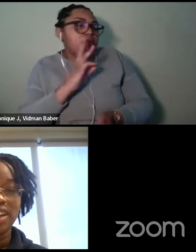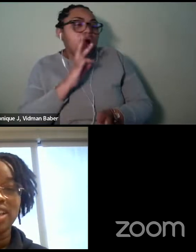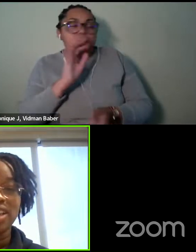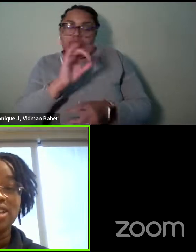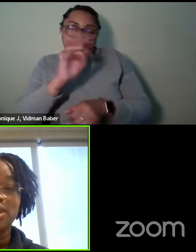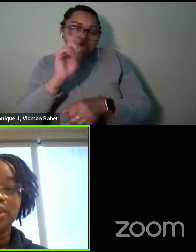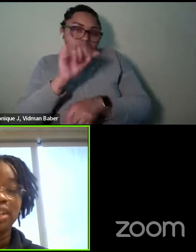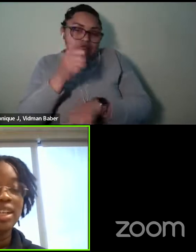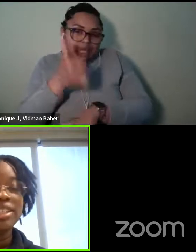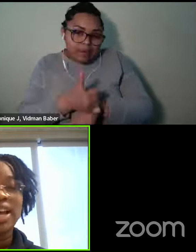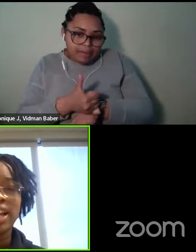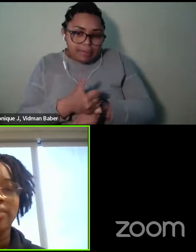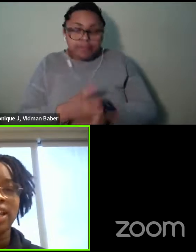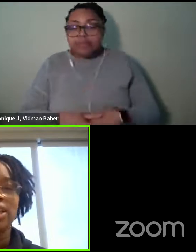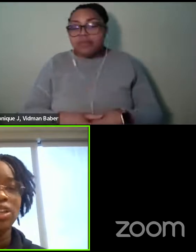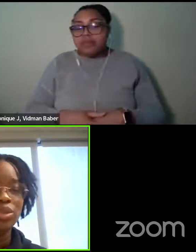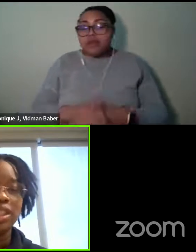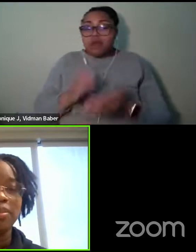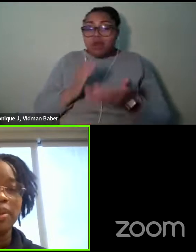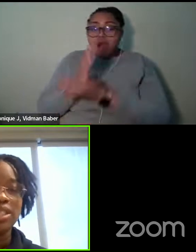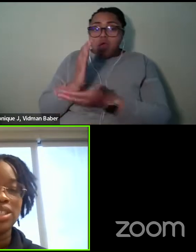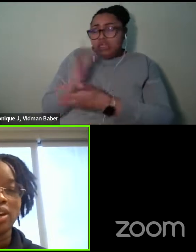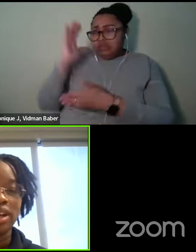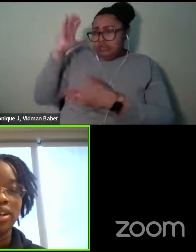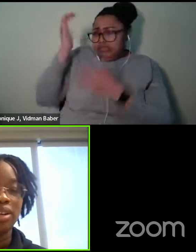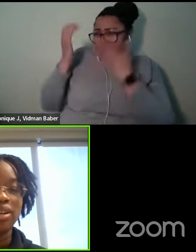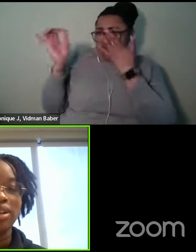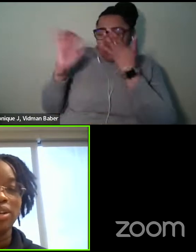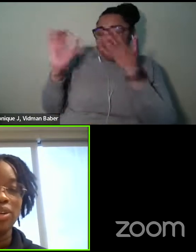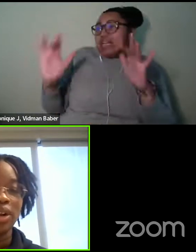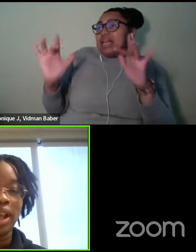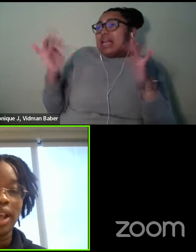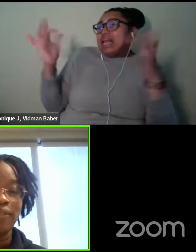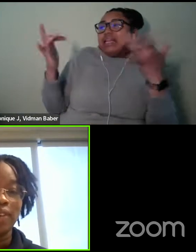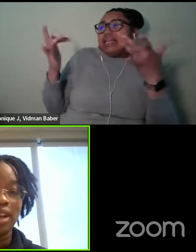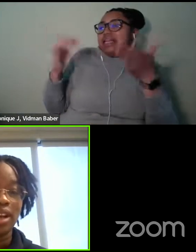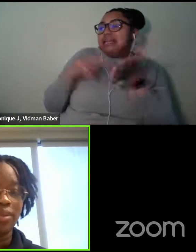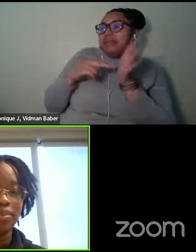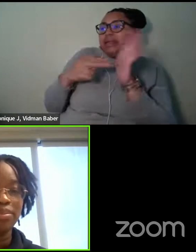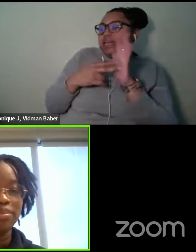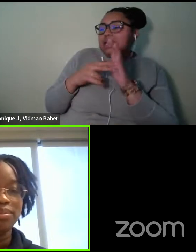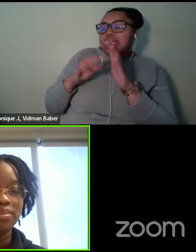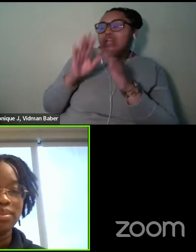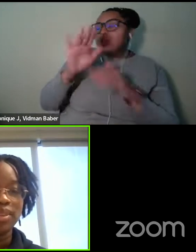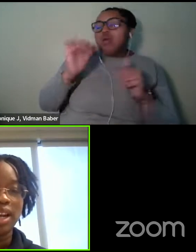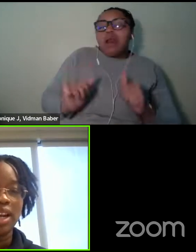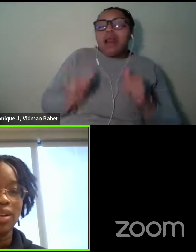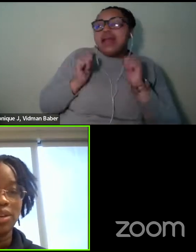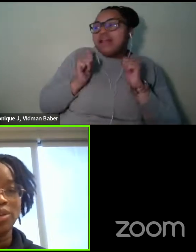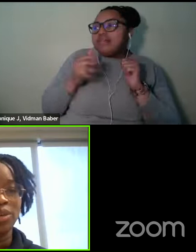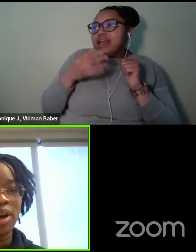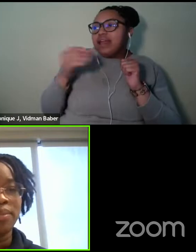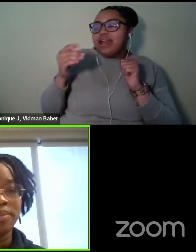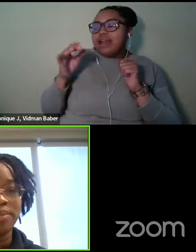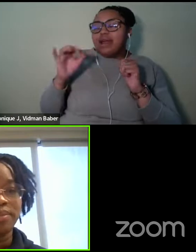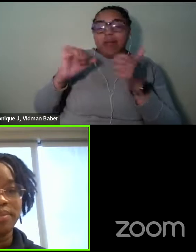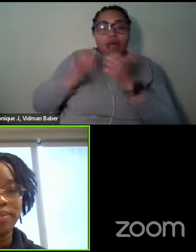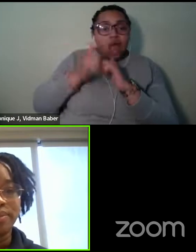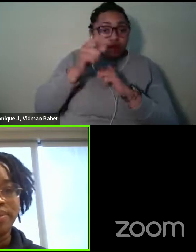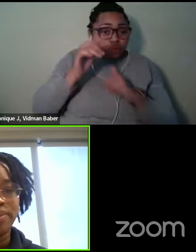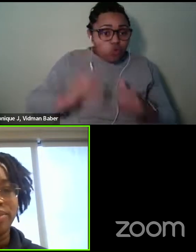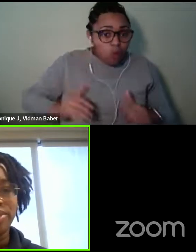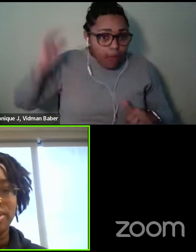All right. So it is kind of like loosely based on your life and, um, kind of how you grew up.